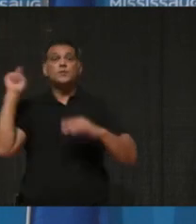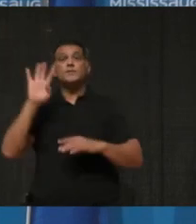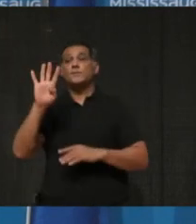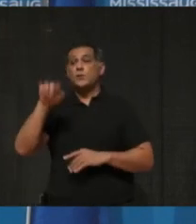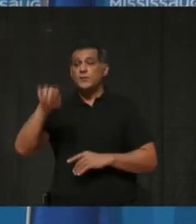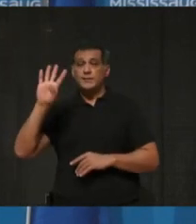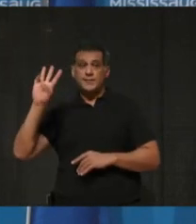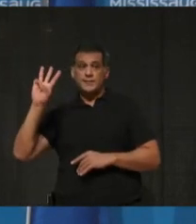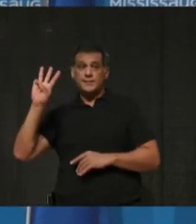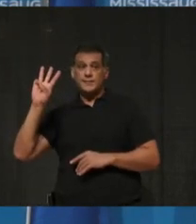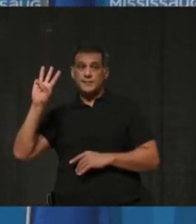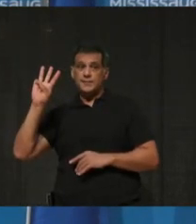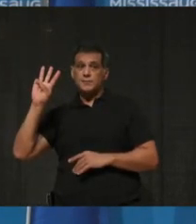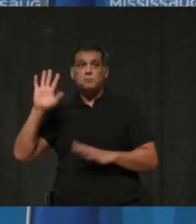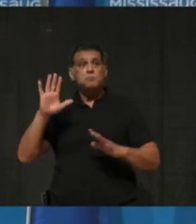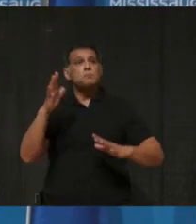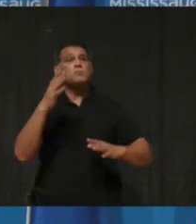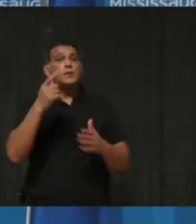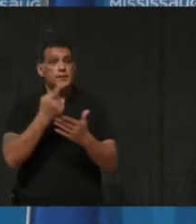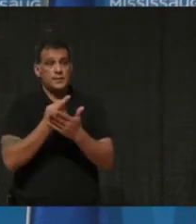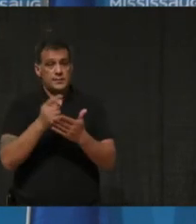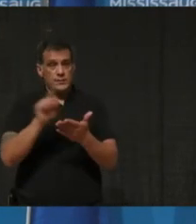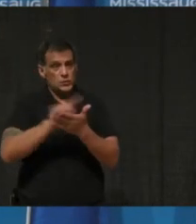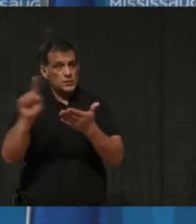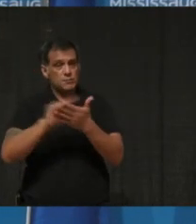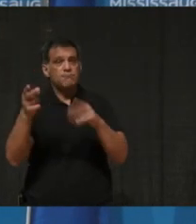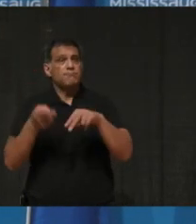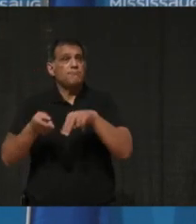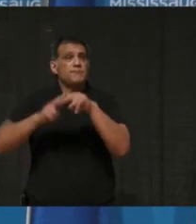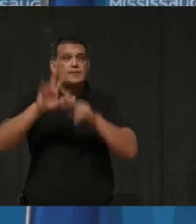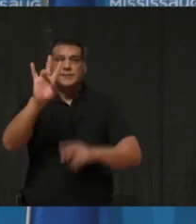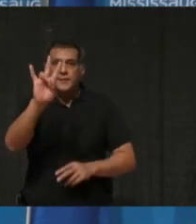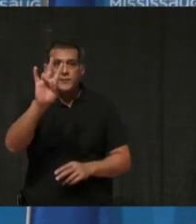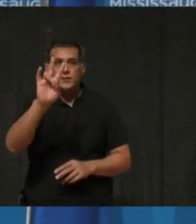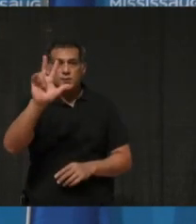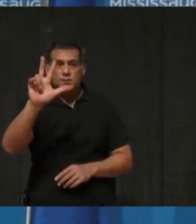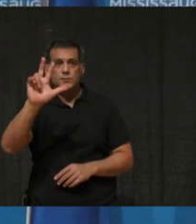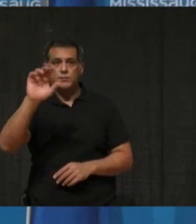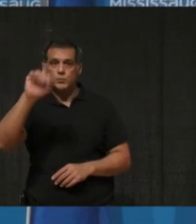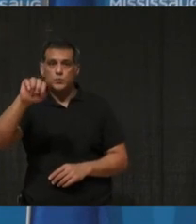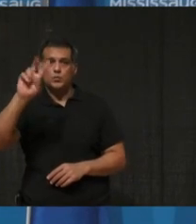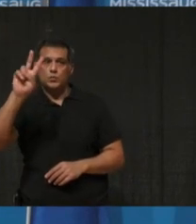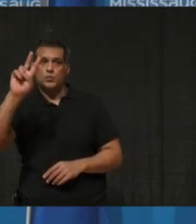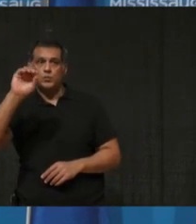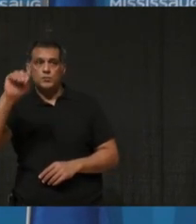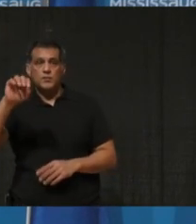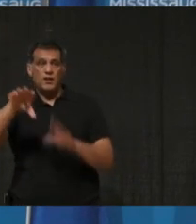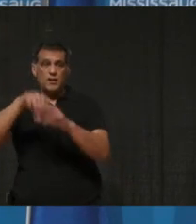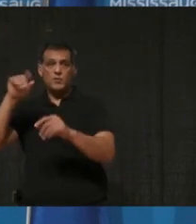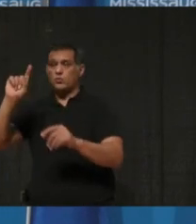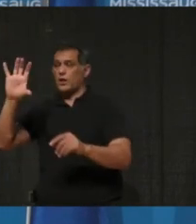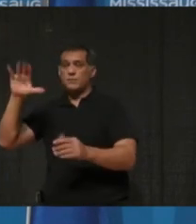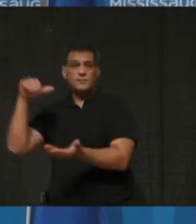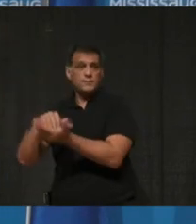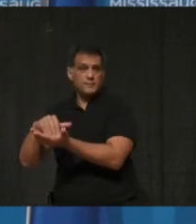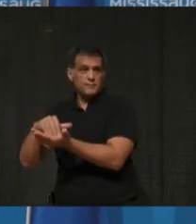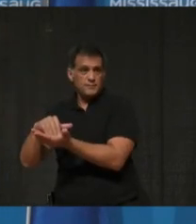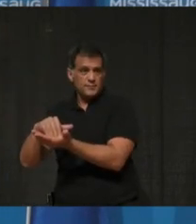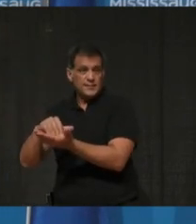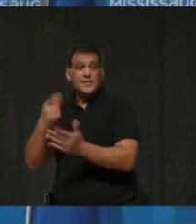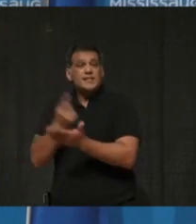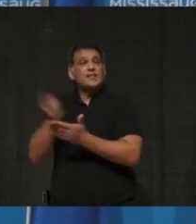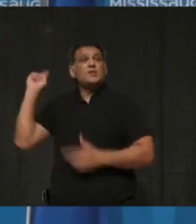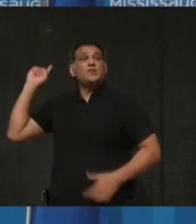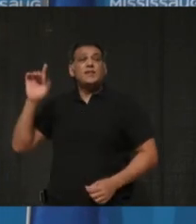week, with a weekly instance rate at 73.2 new cases per 100,000 down from 81.3 per 100